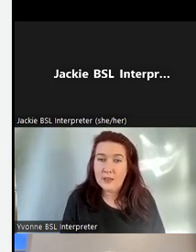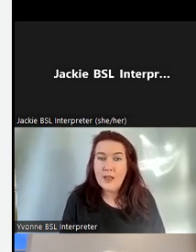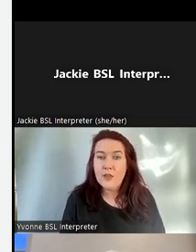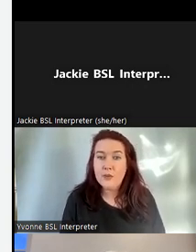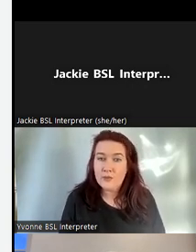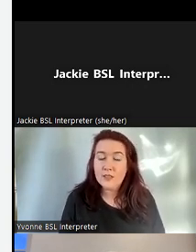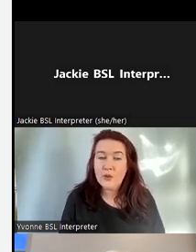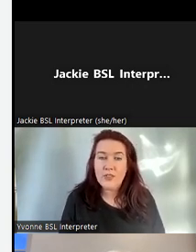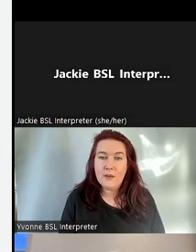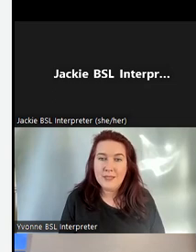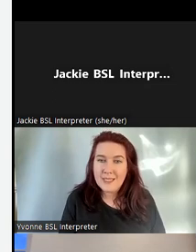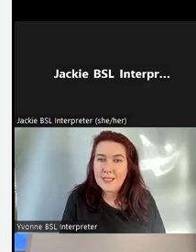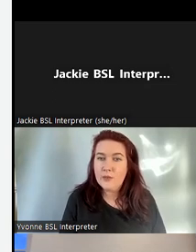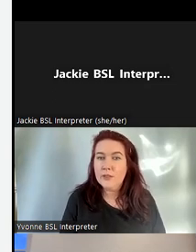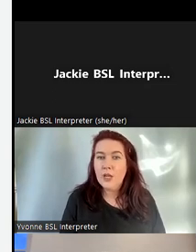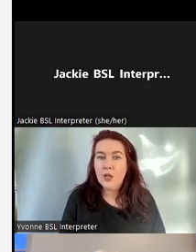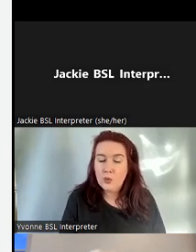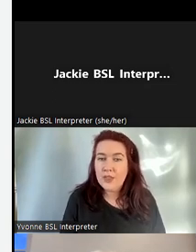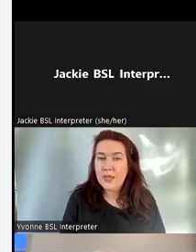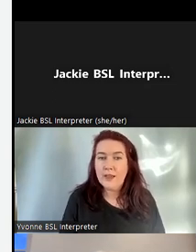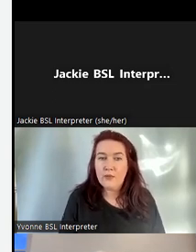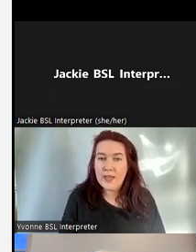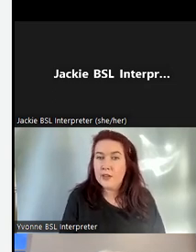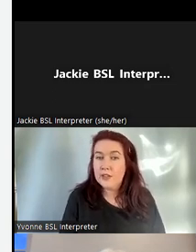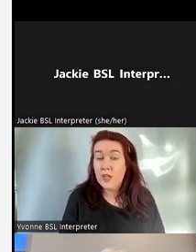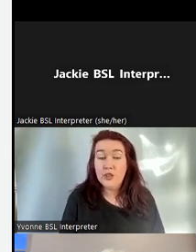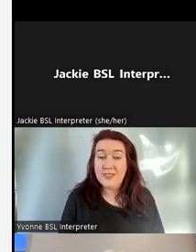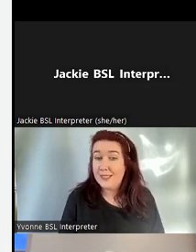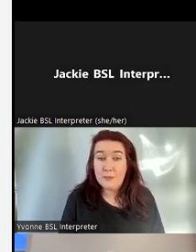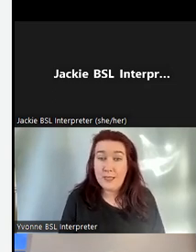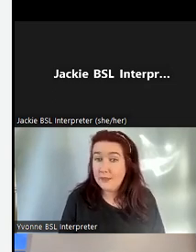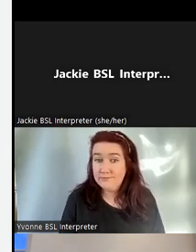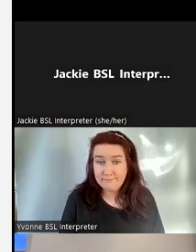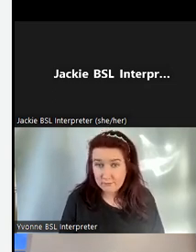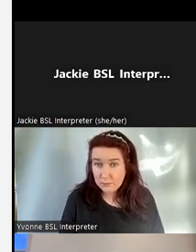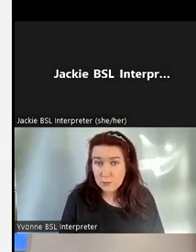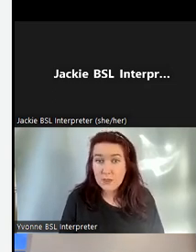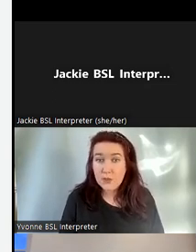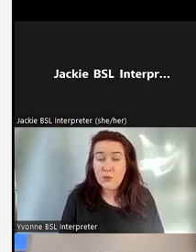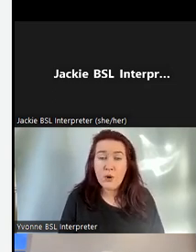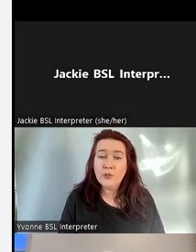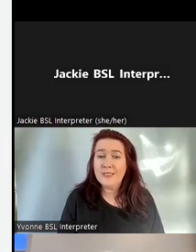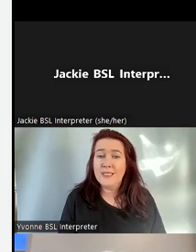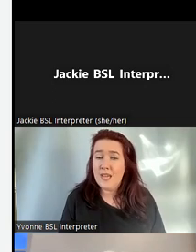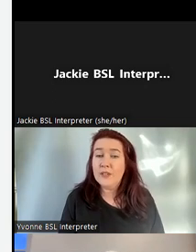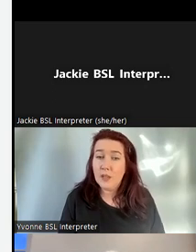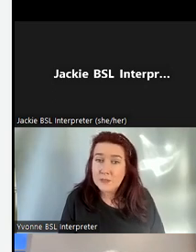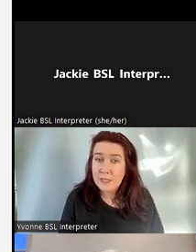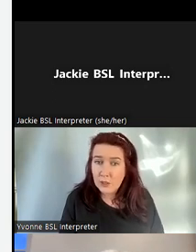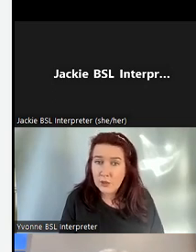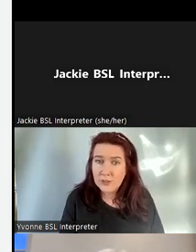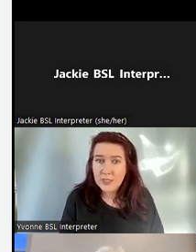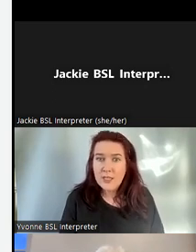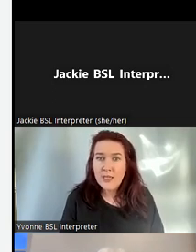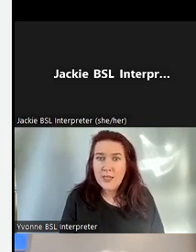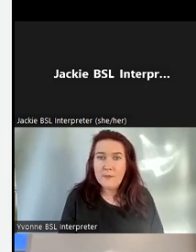as well there was a risk of their materials clothing and records just disappearing. You know we're also seeing Deaf clubs